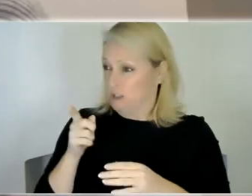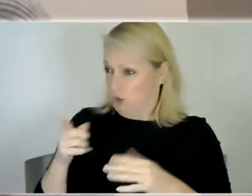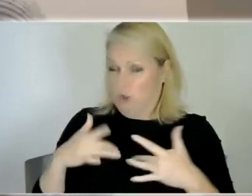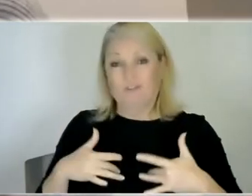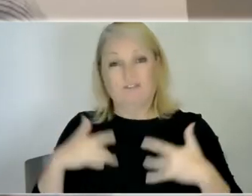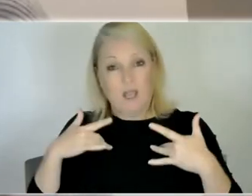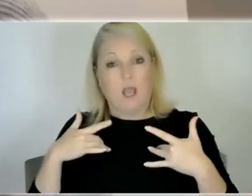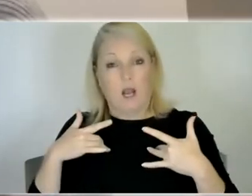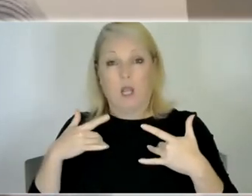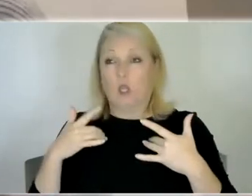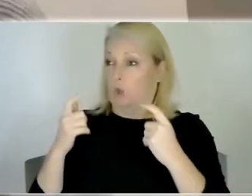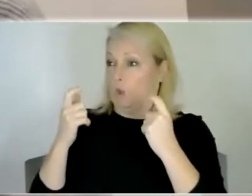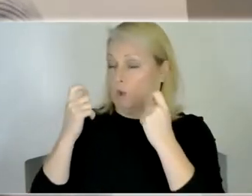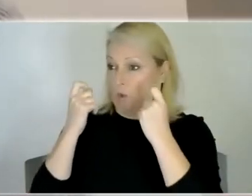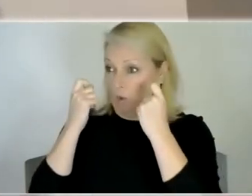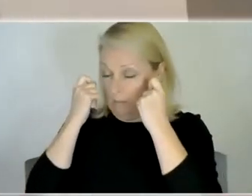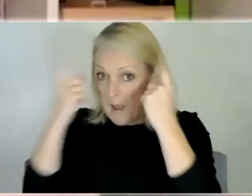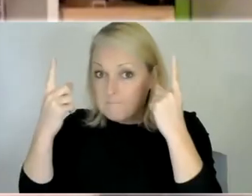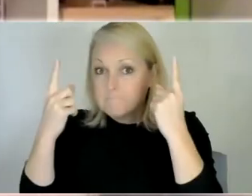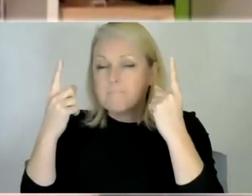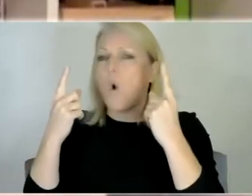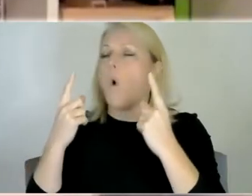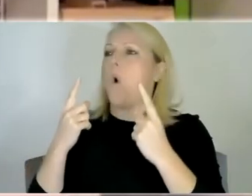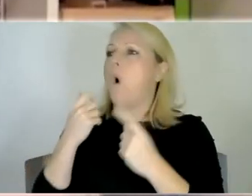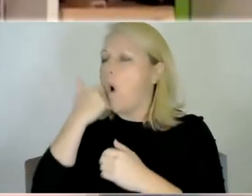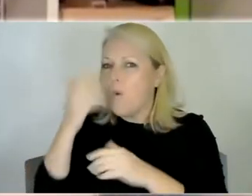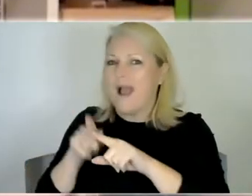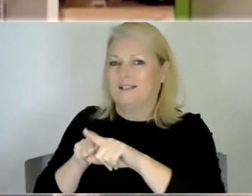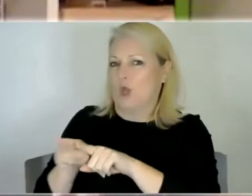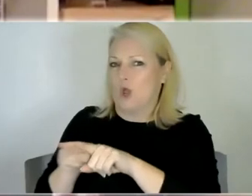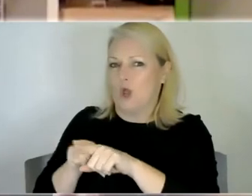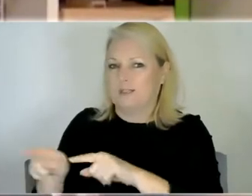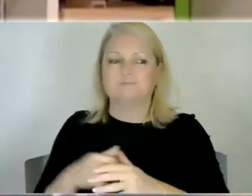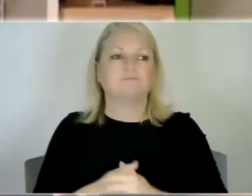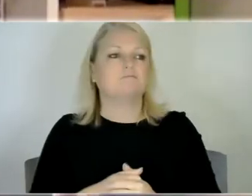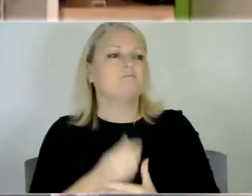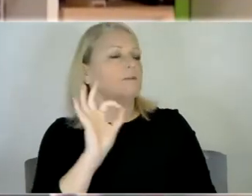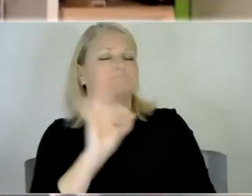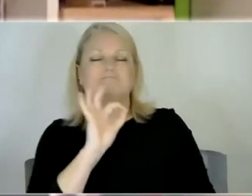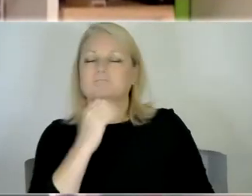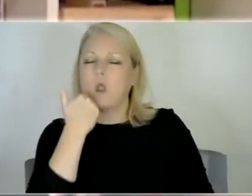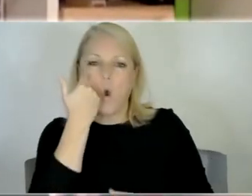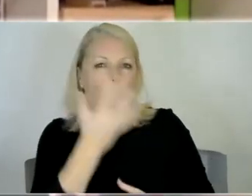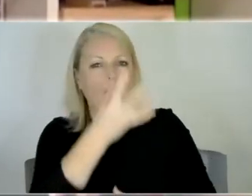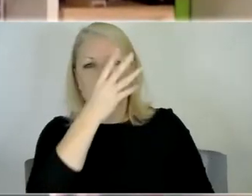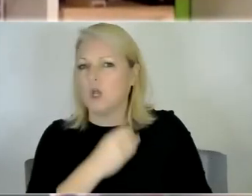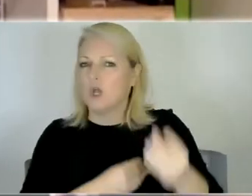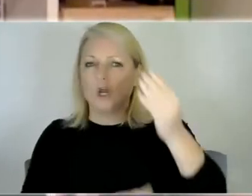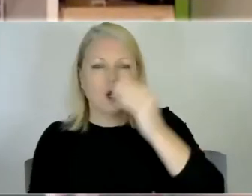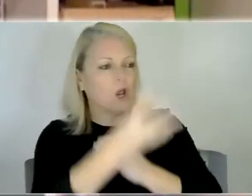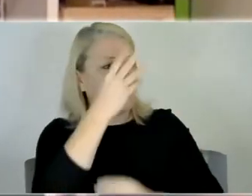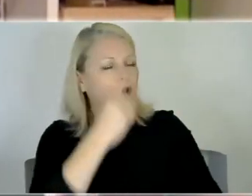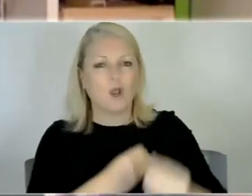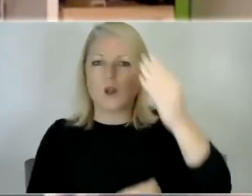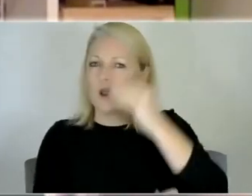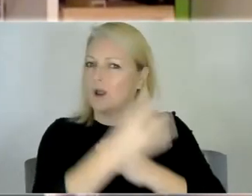or was it just an ongoing process I think it's it is an ongoing process um I think you you know even now